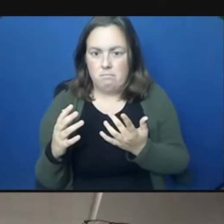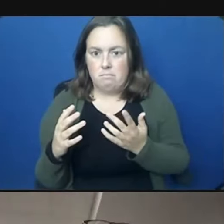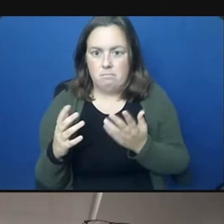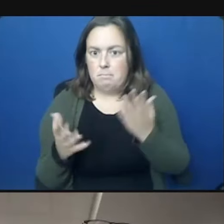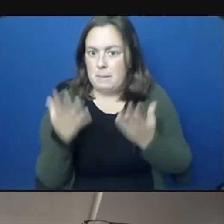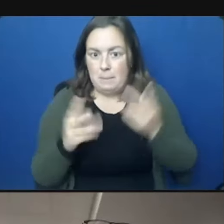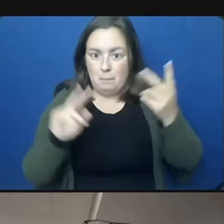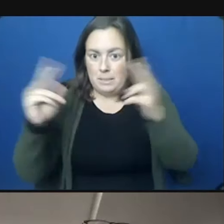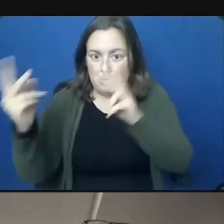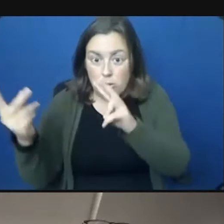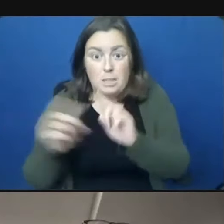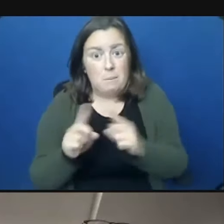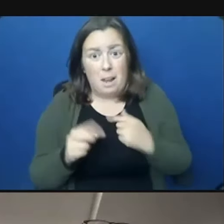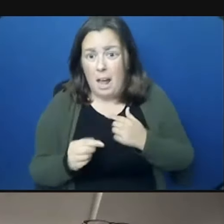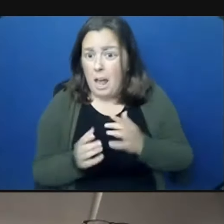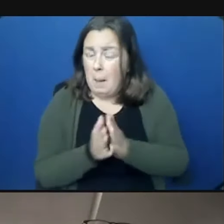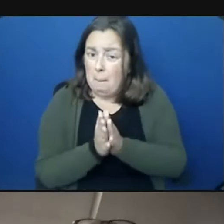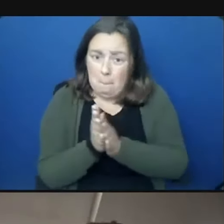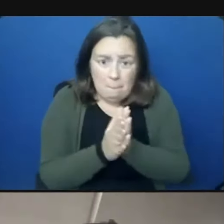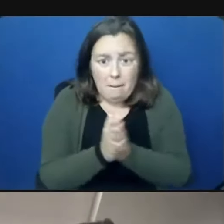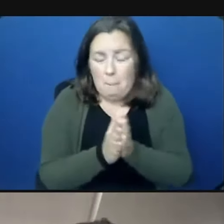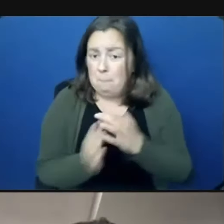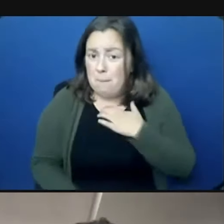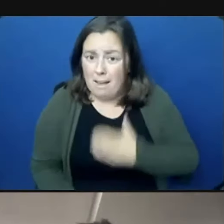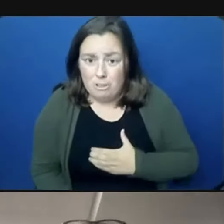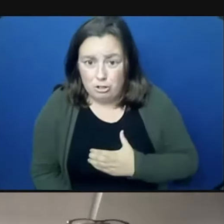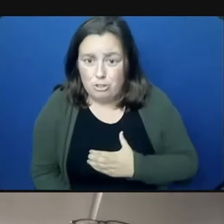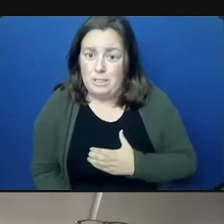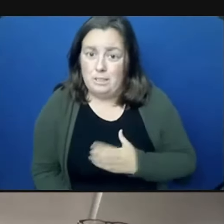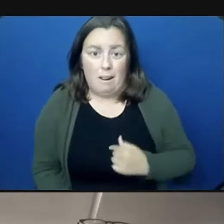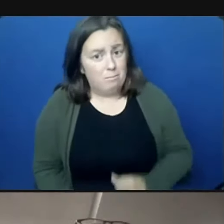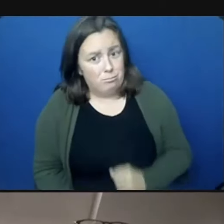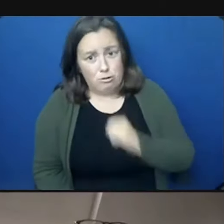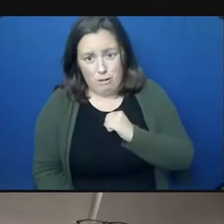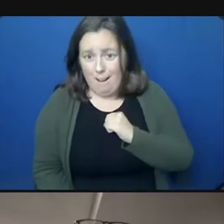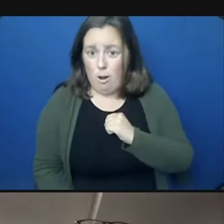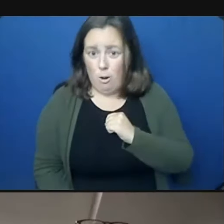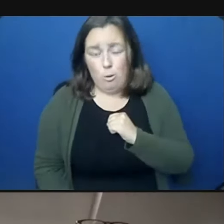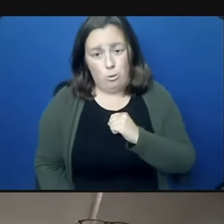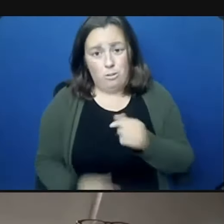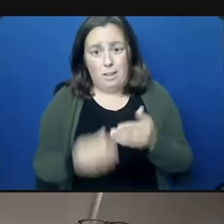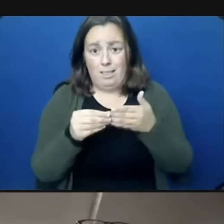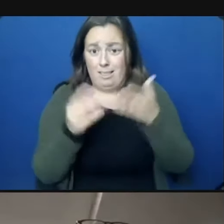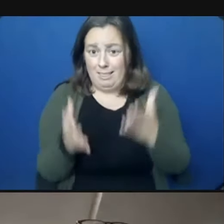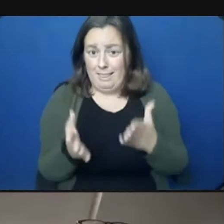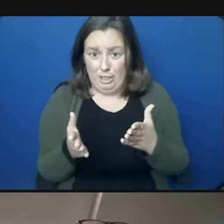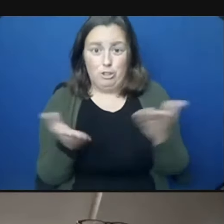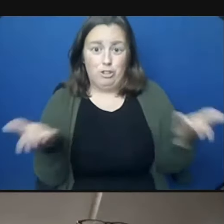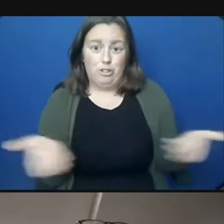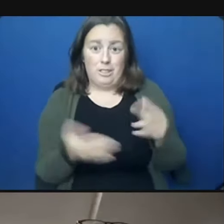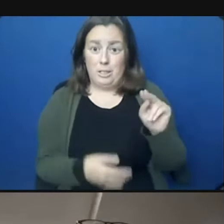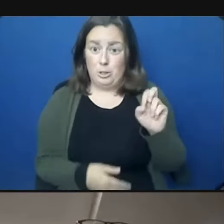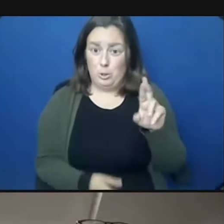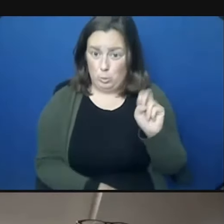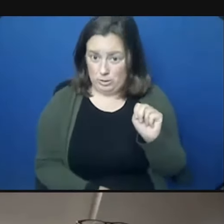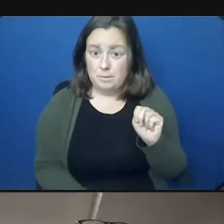I'm very passionate about how much I am proud to be a leader here in Morton, and it is because of what we're able